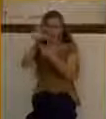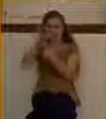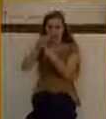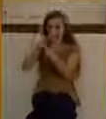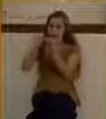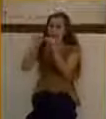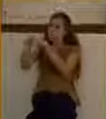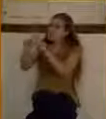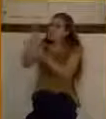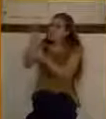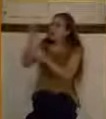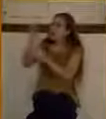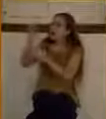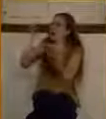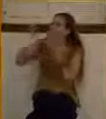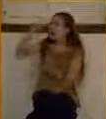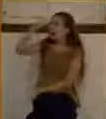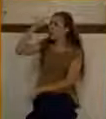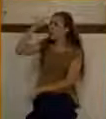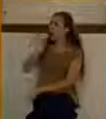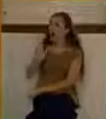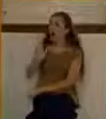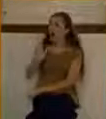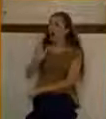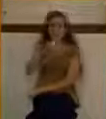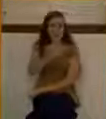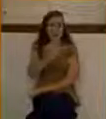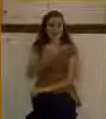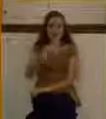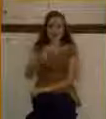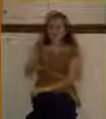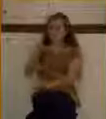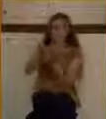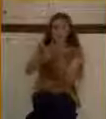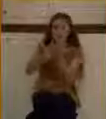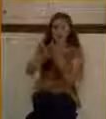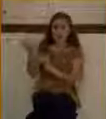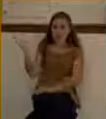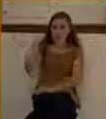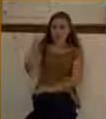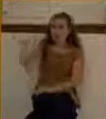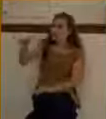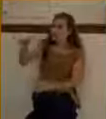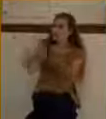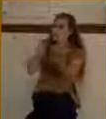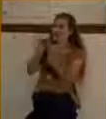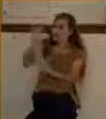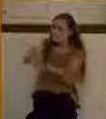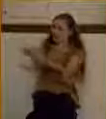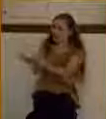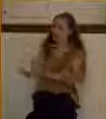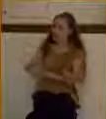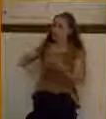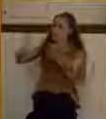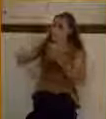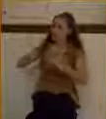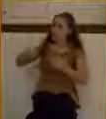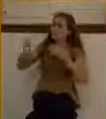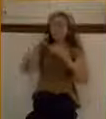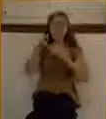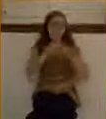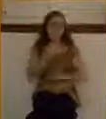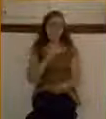he began to cry out and say, Jesus, thou son of David, have mercy on me. And verse 48, and many charged him that he should hold his peace,